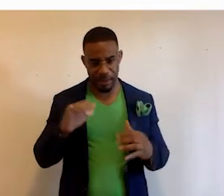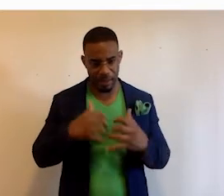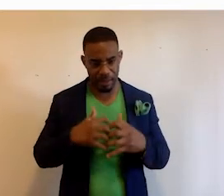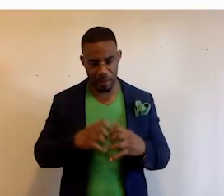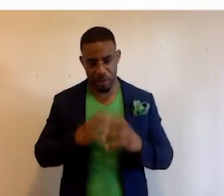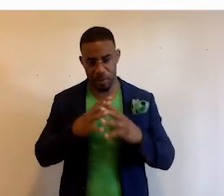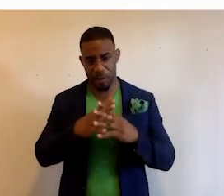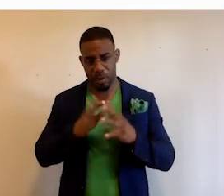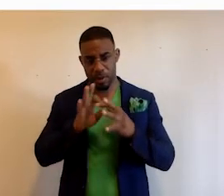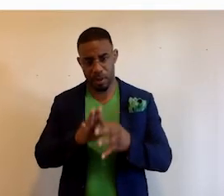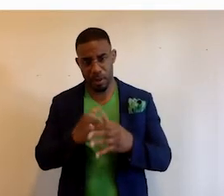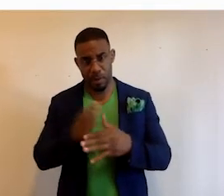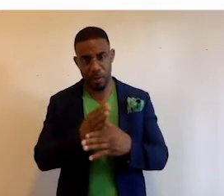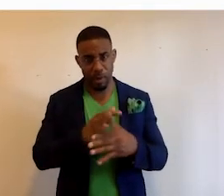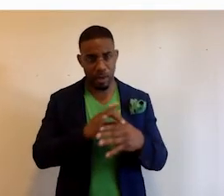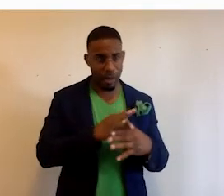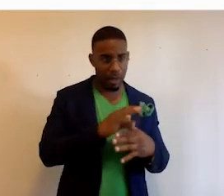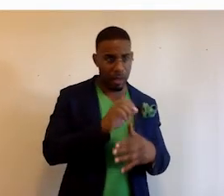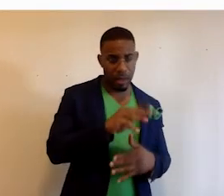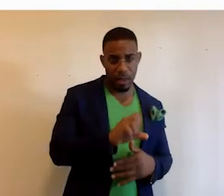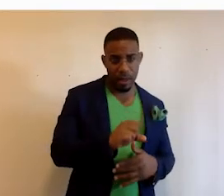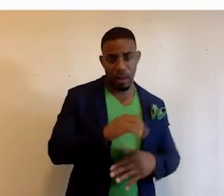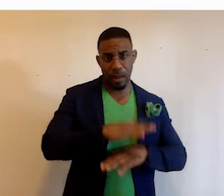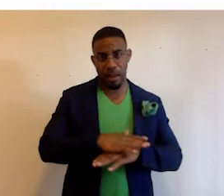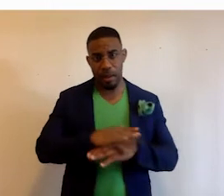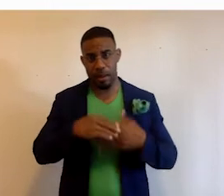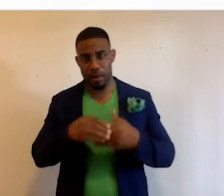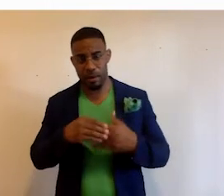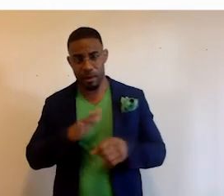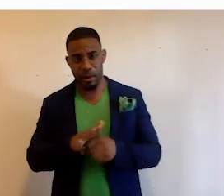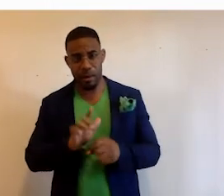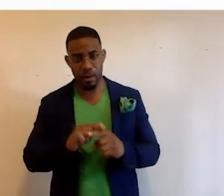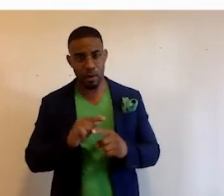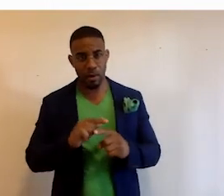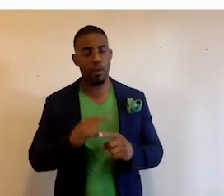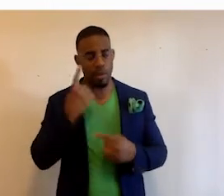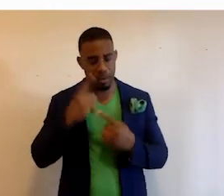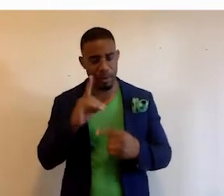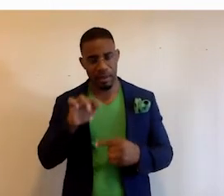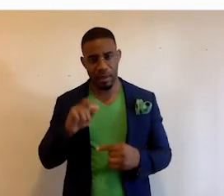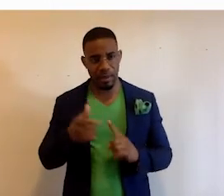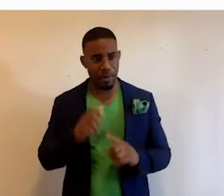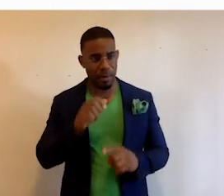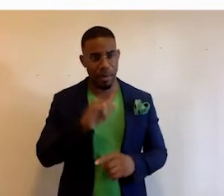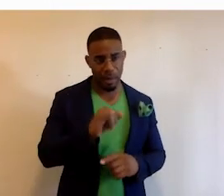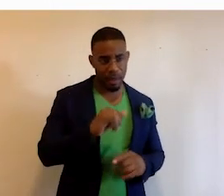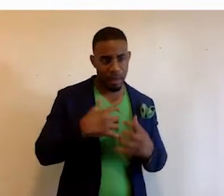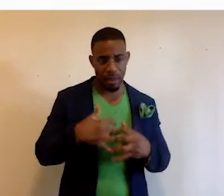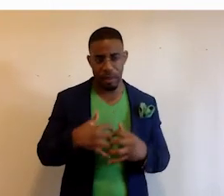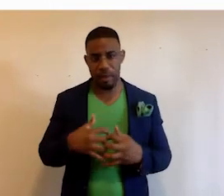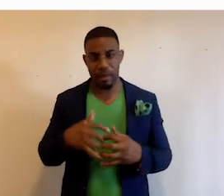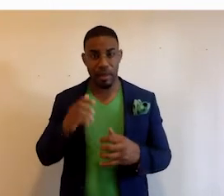to build connections between content items and our platform is flexible enough to consume data from any AI engine